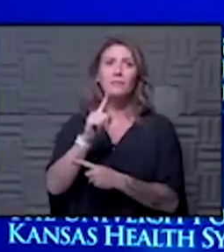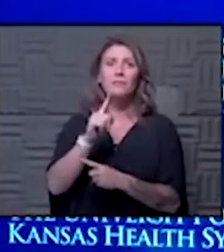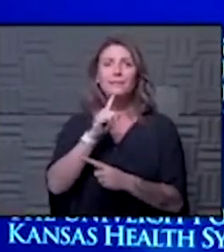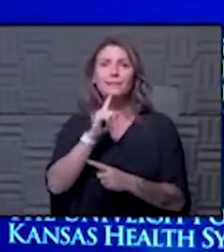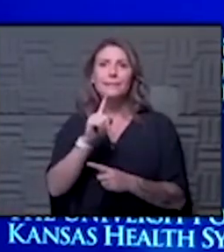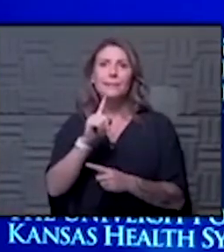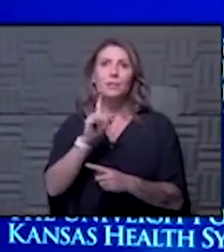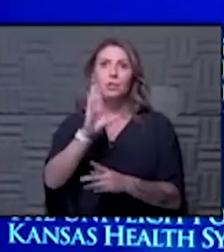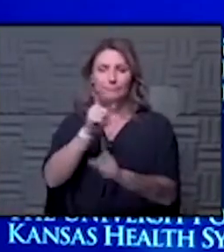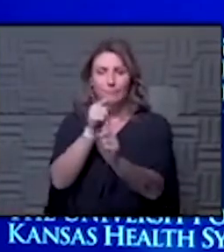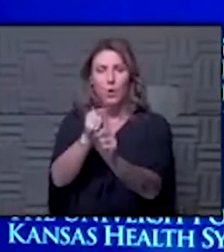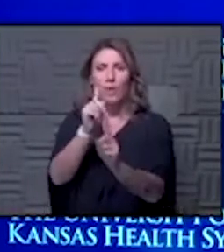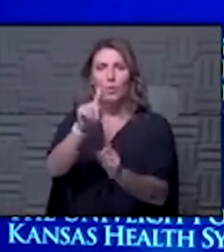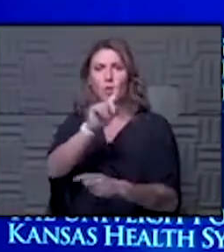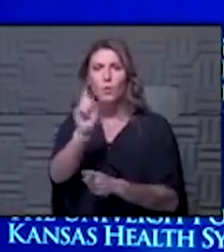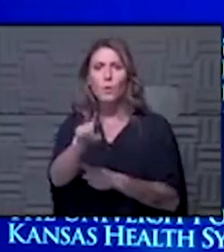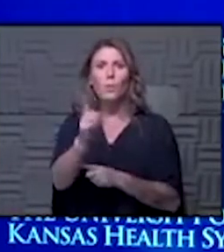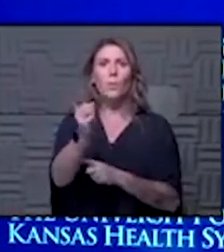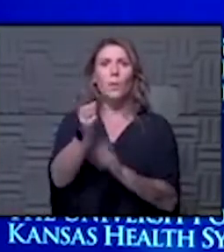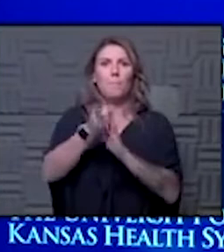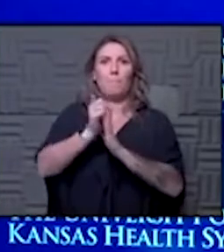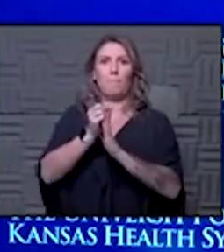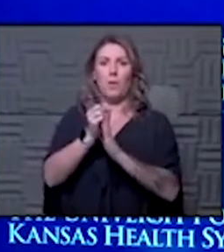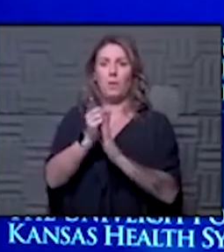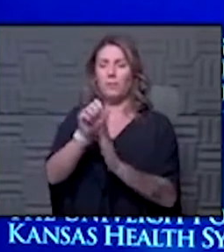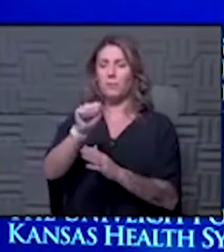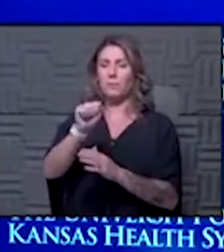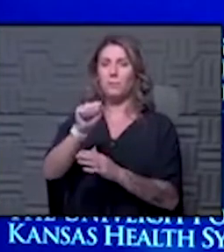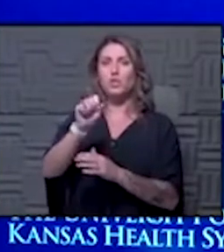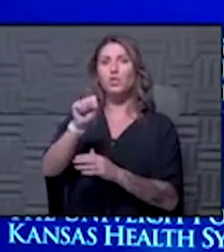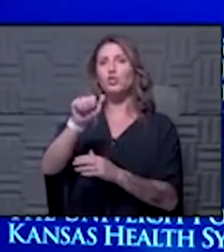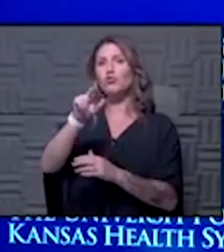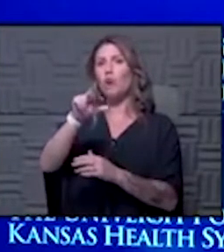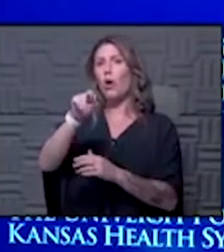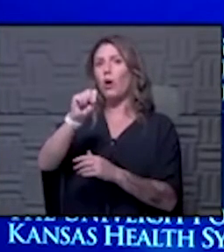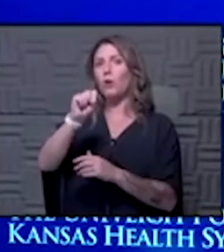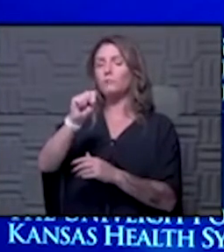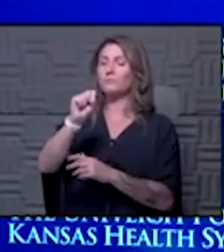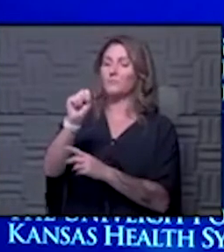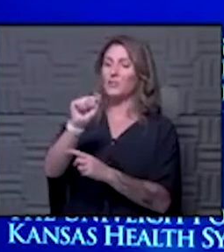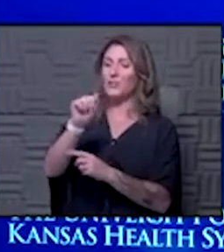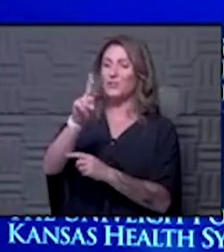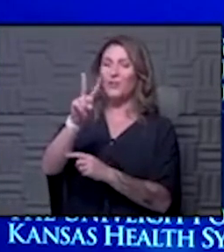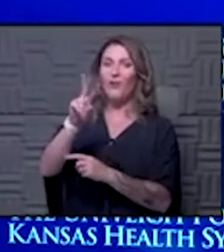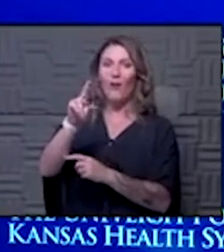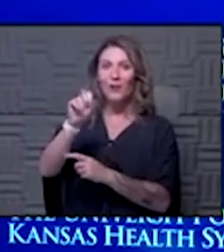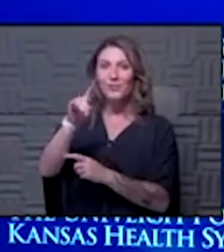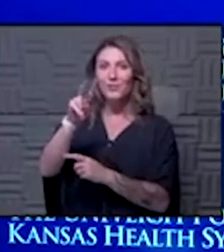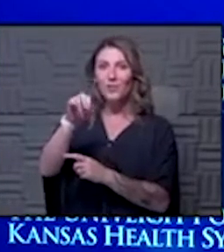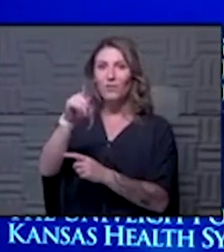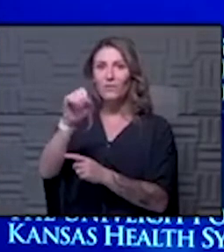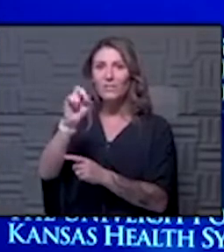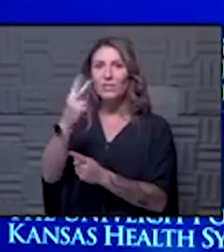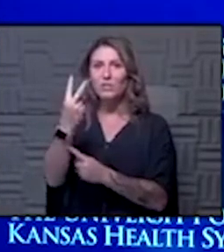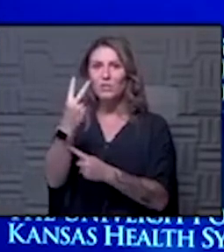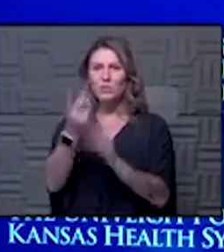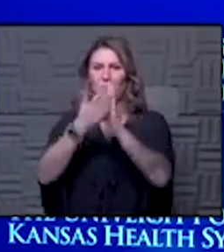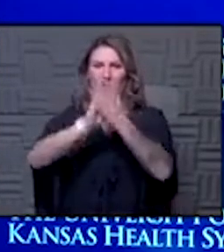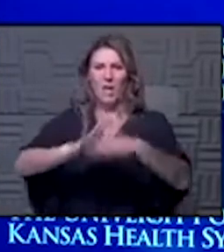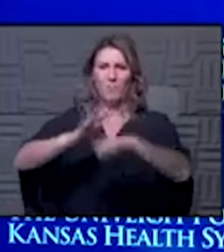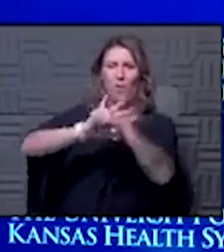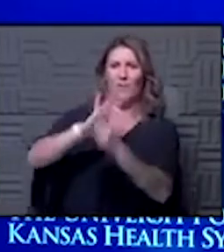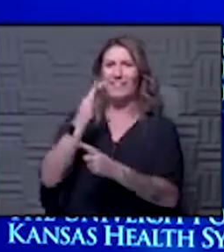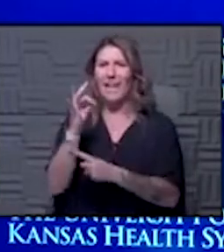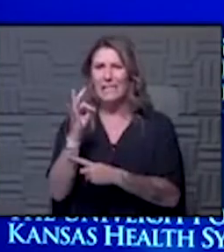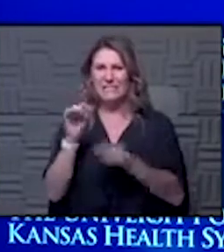heart of her question is at what point does SARS-CoV-2 turn into the disease COVID-19 and